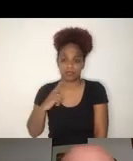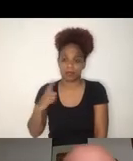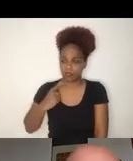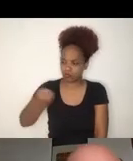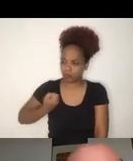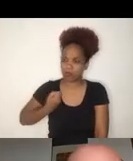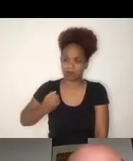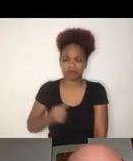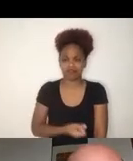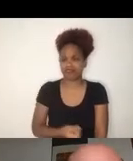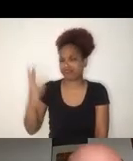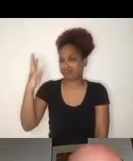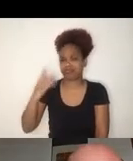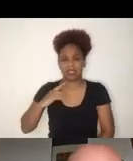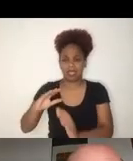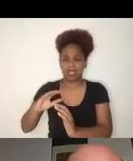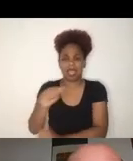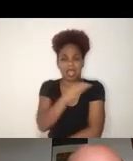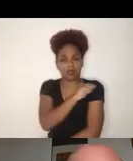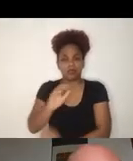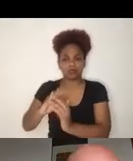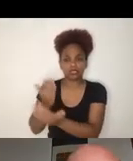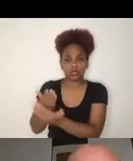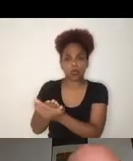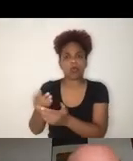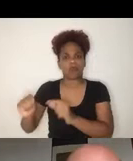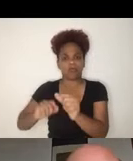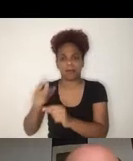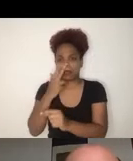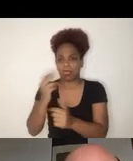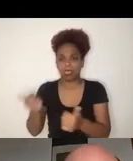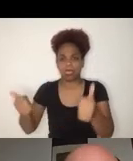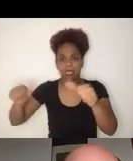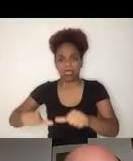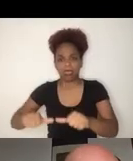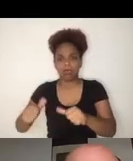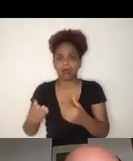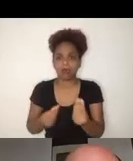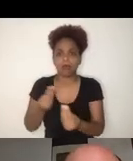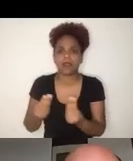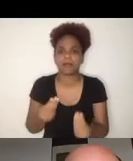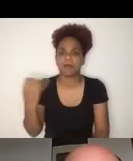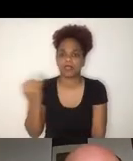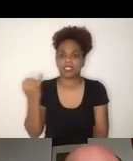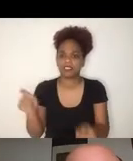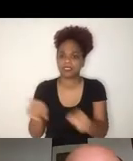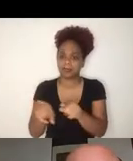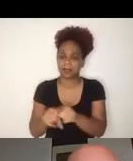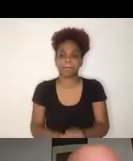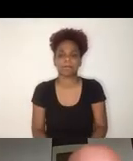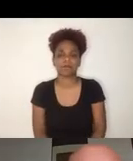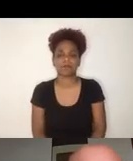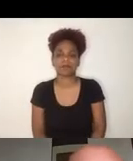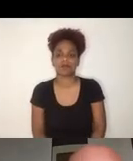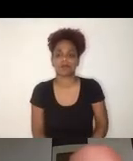This is a second very important theme that I would like to stress, which is the enormous